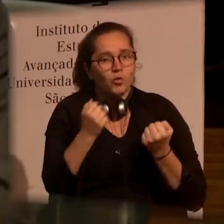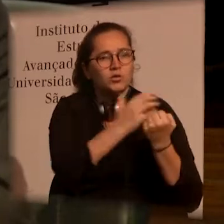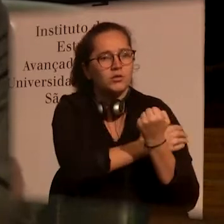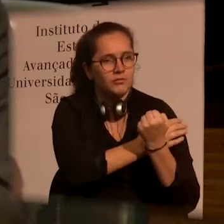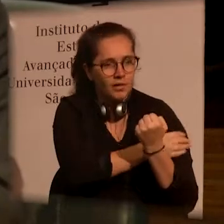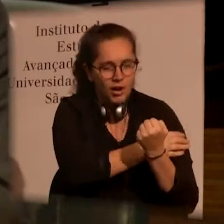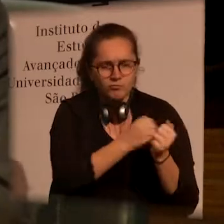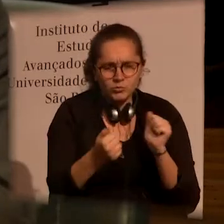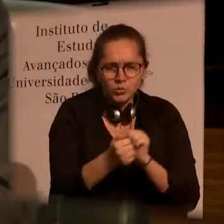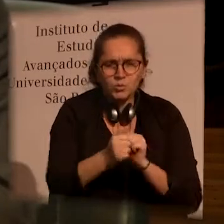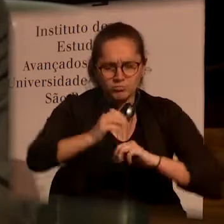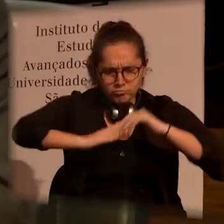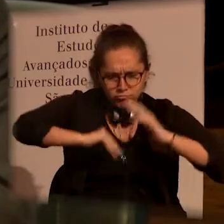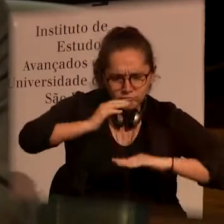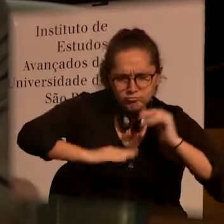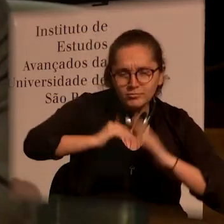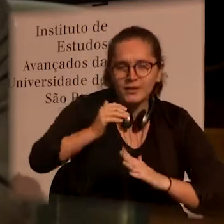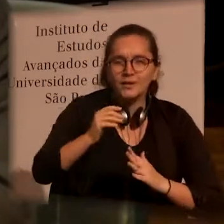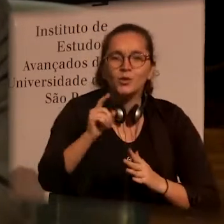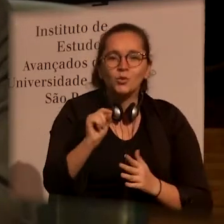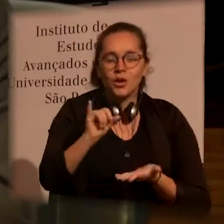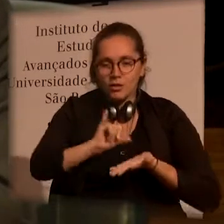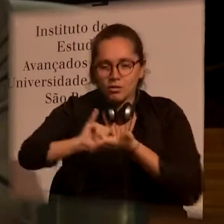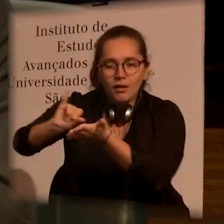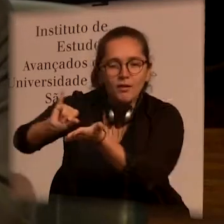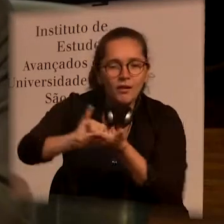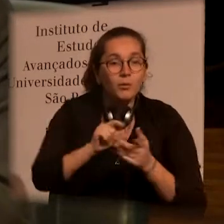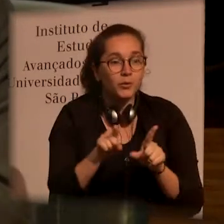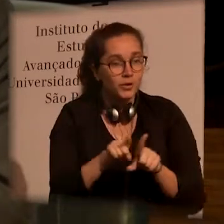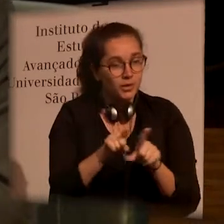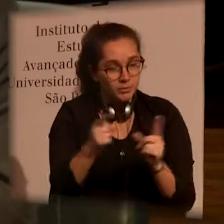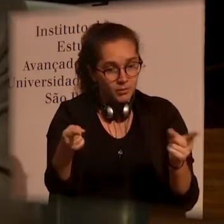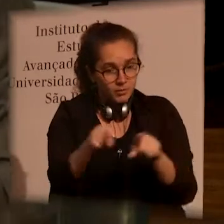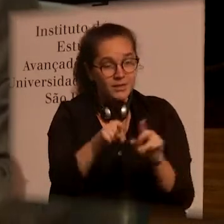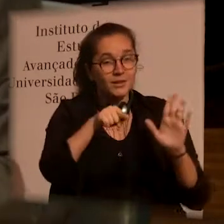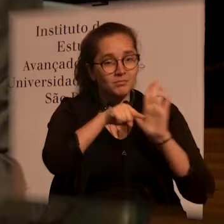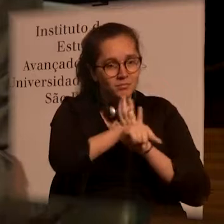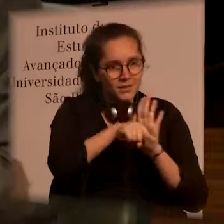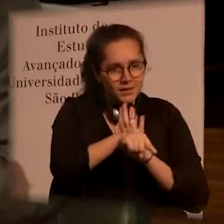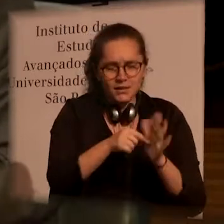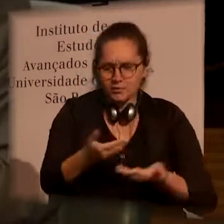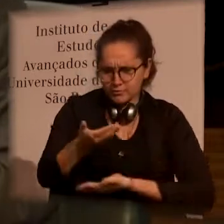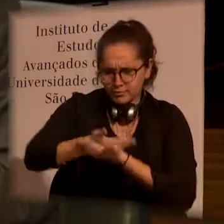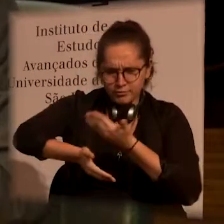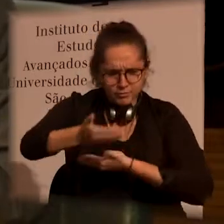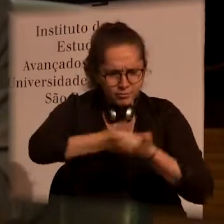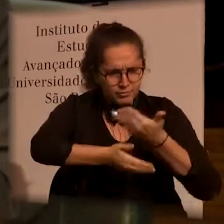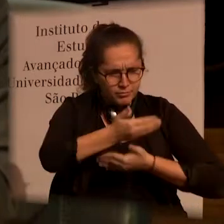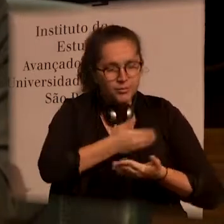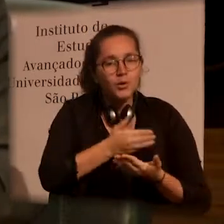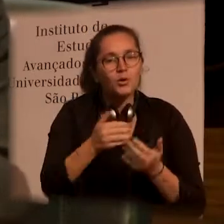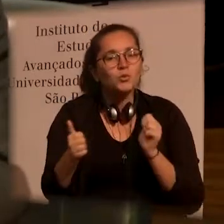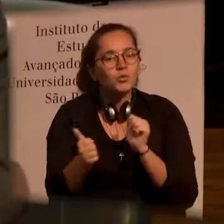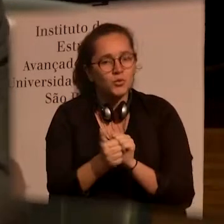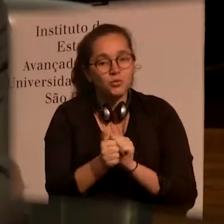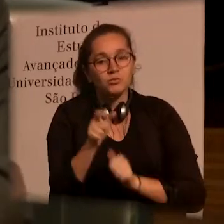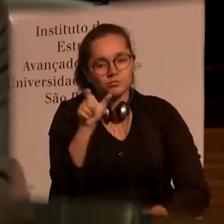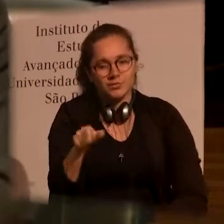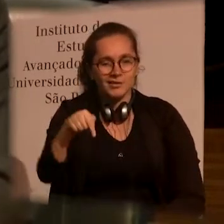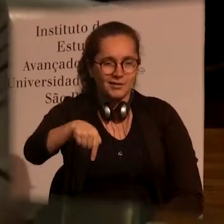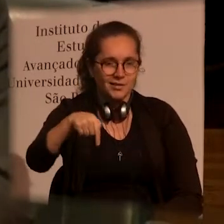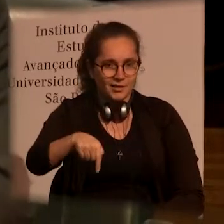Medicine to renew and to exchange initiatives and partnerships in collaborative